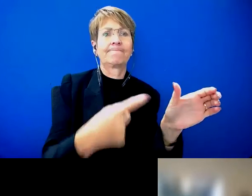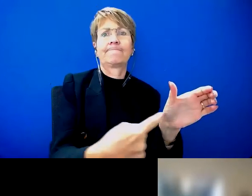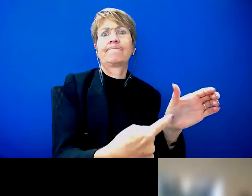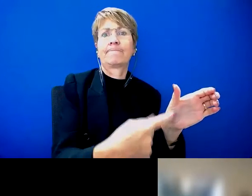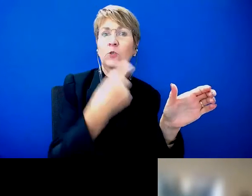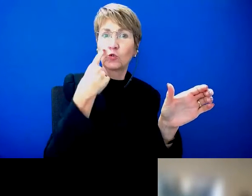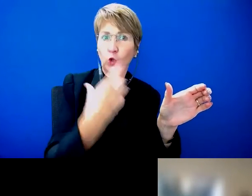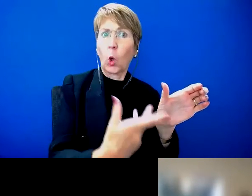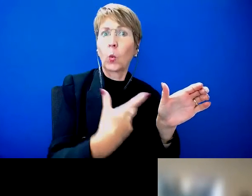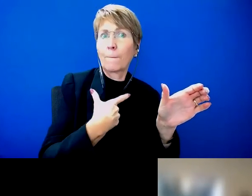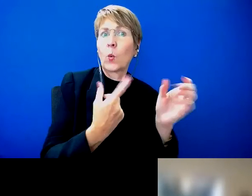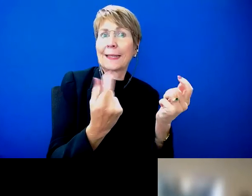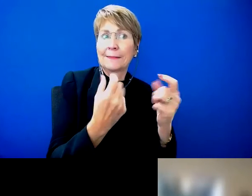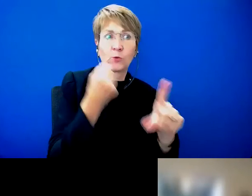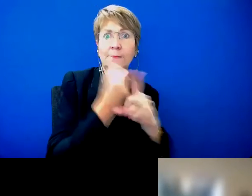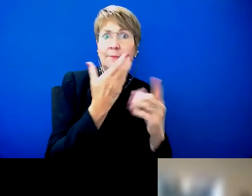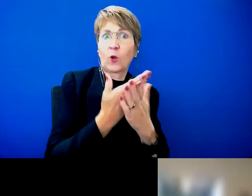that across to decision makers.